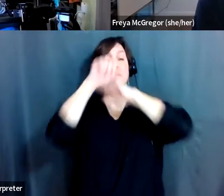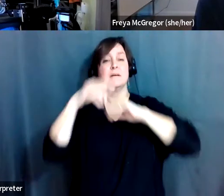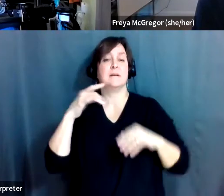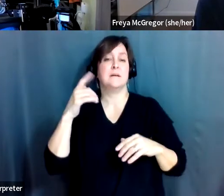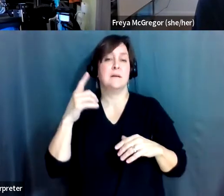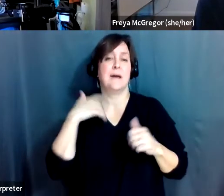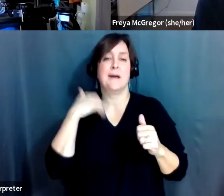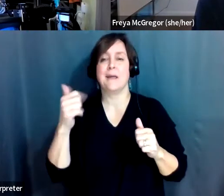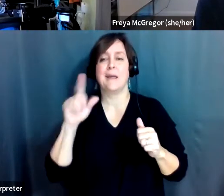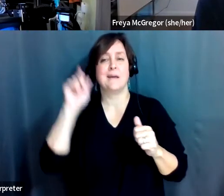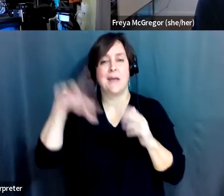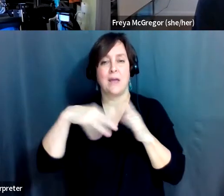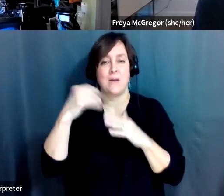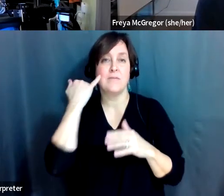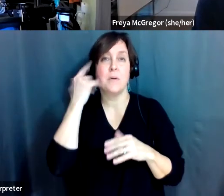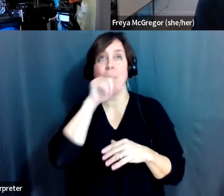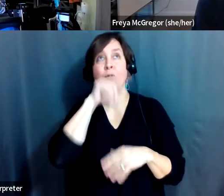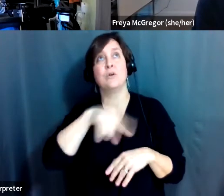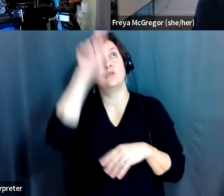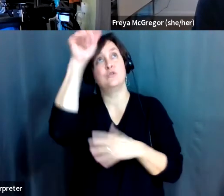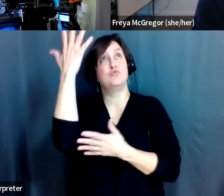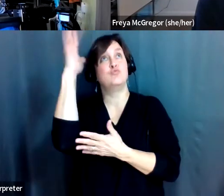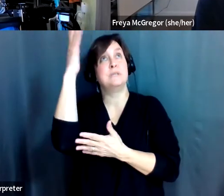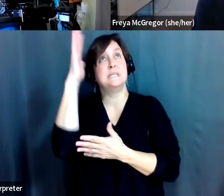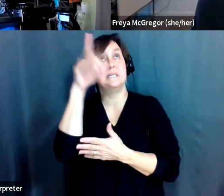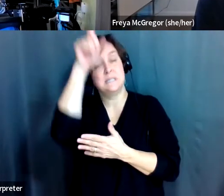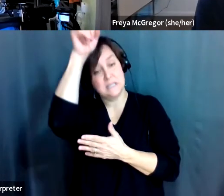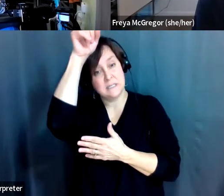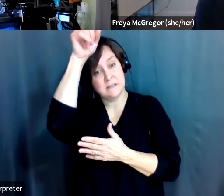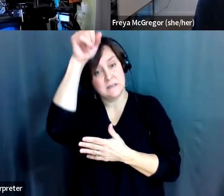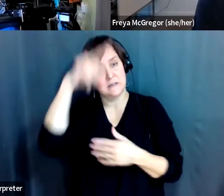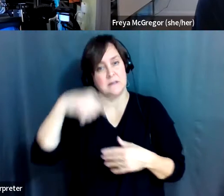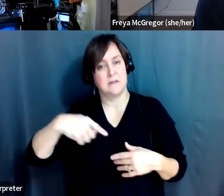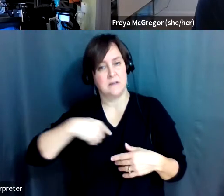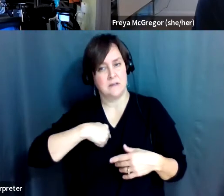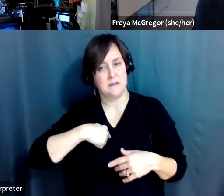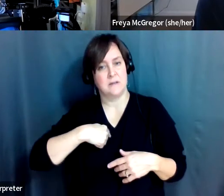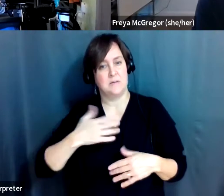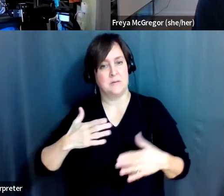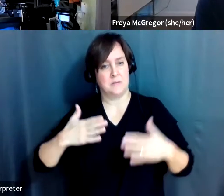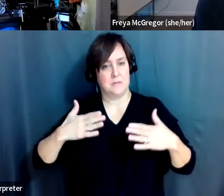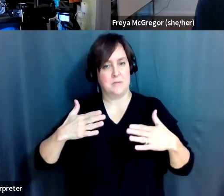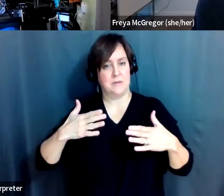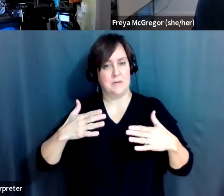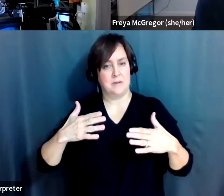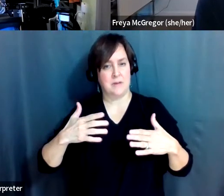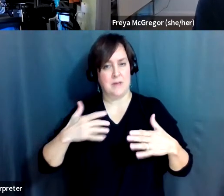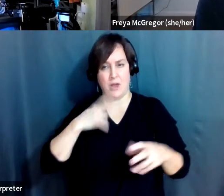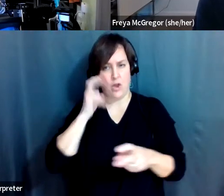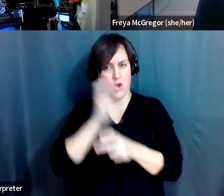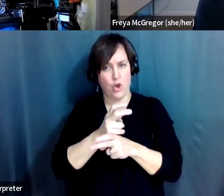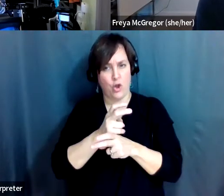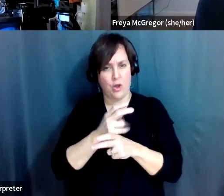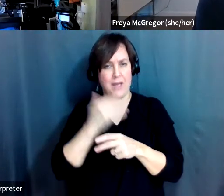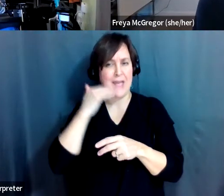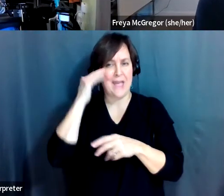out. And if I've got birds up in a tree, I literally would have a really difficult time keeping